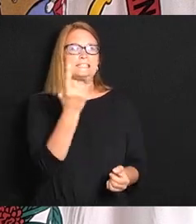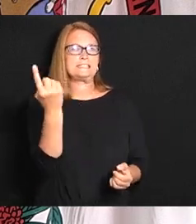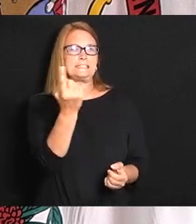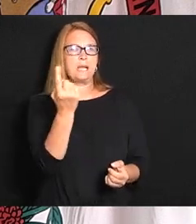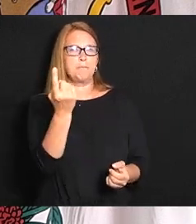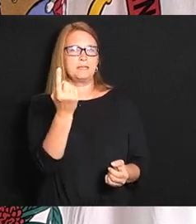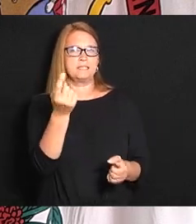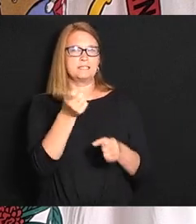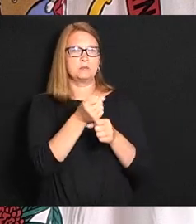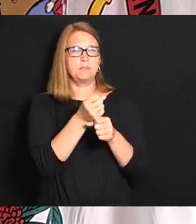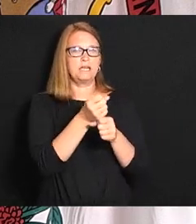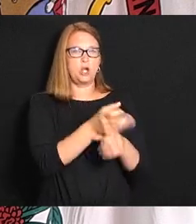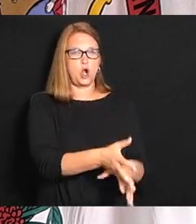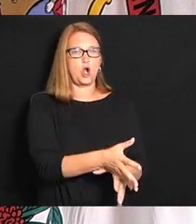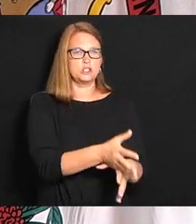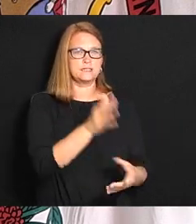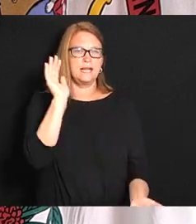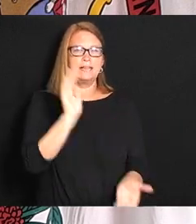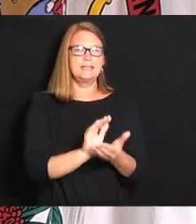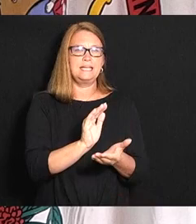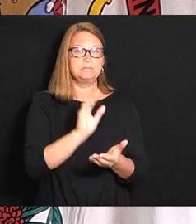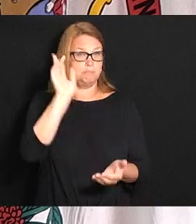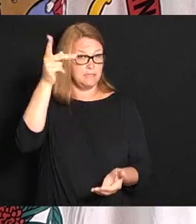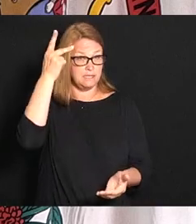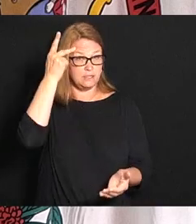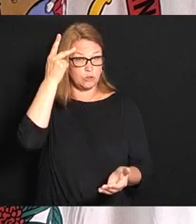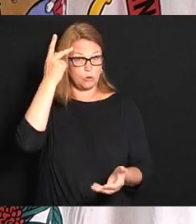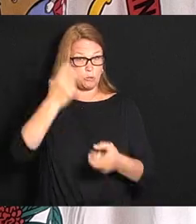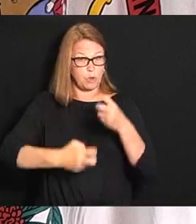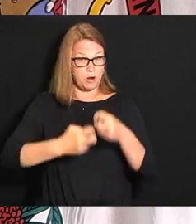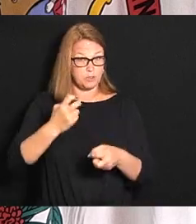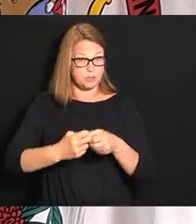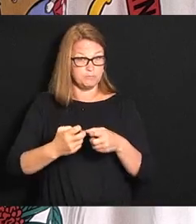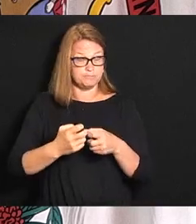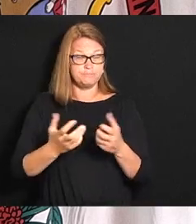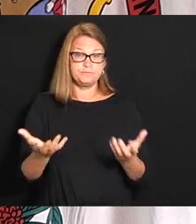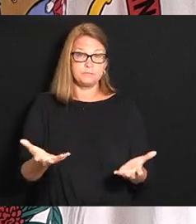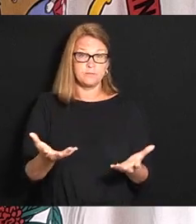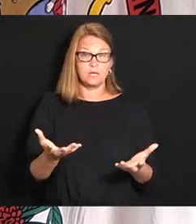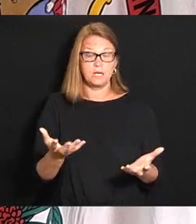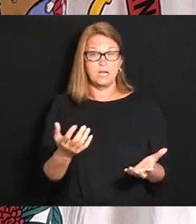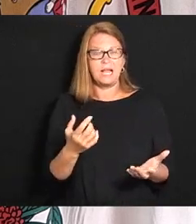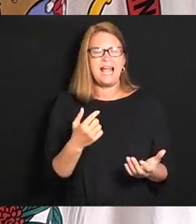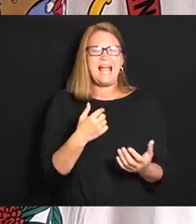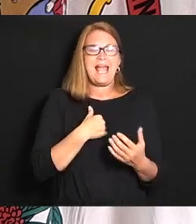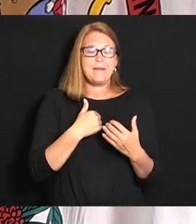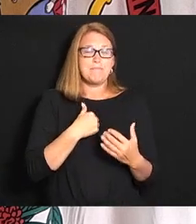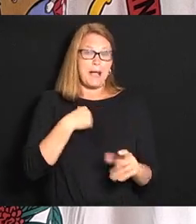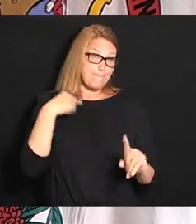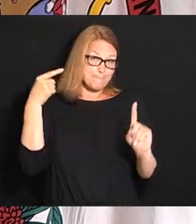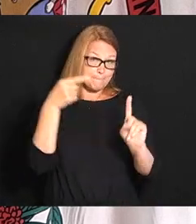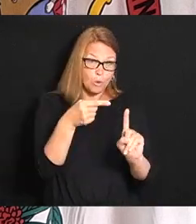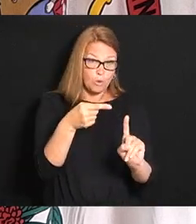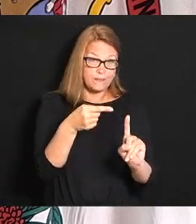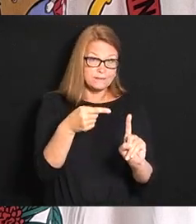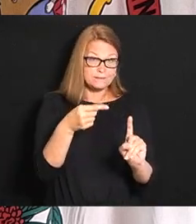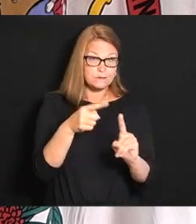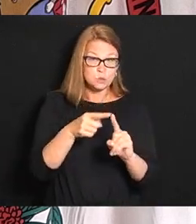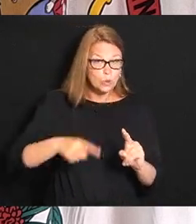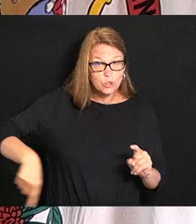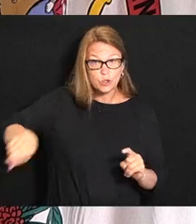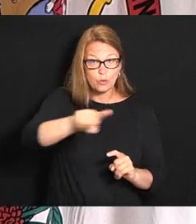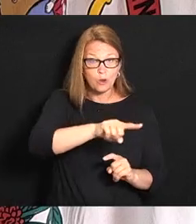that would cause the least political problem you know really and truly what I'm trying to say to everyone is just this